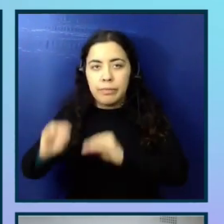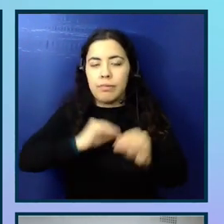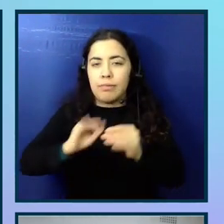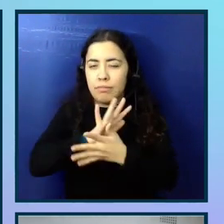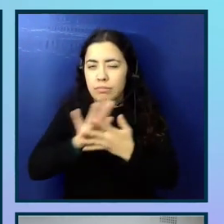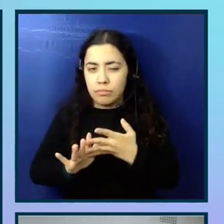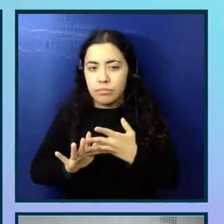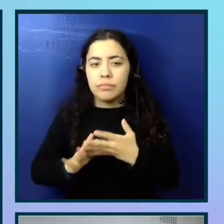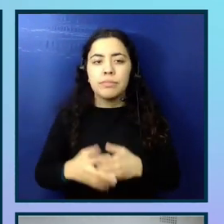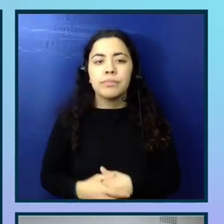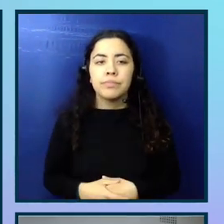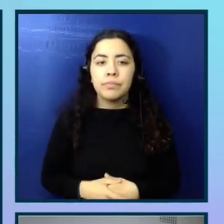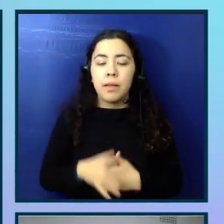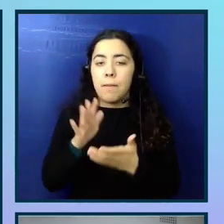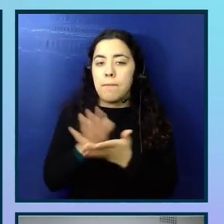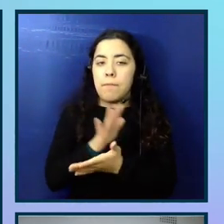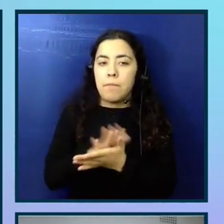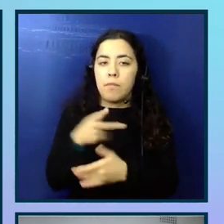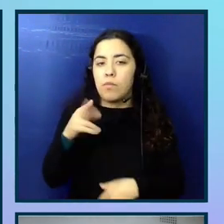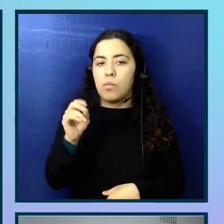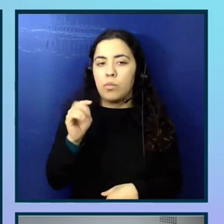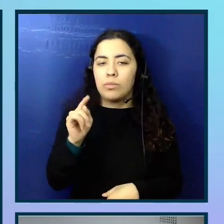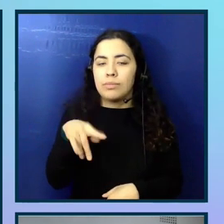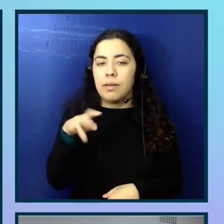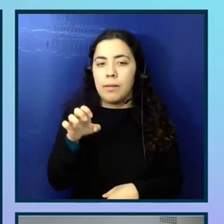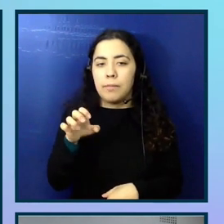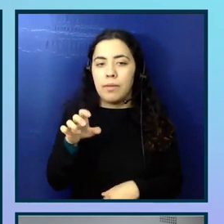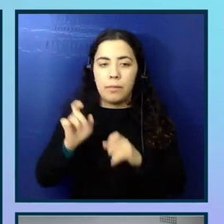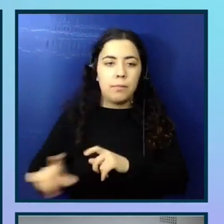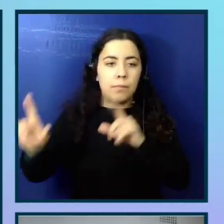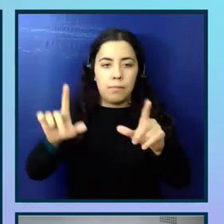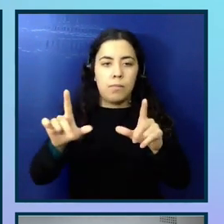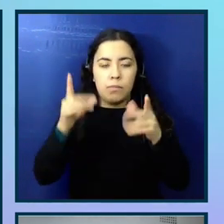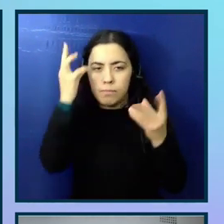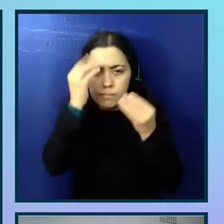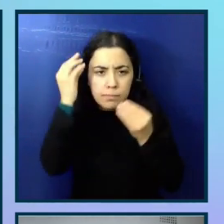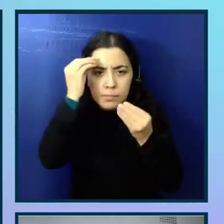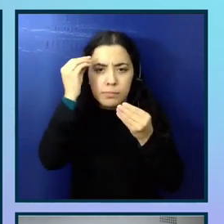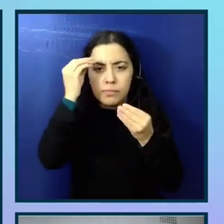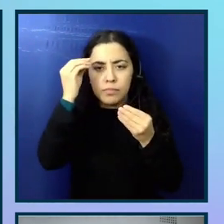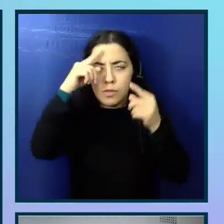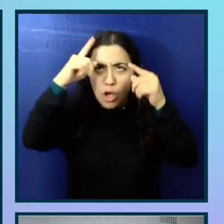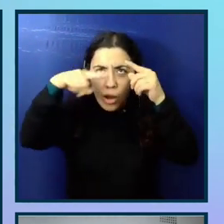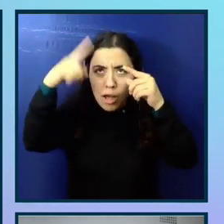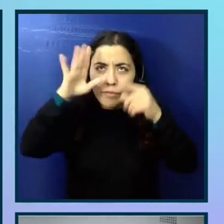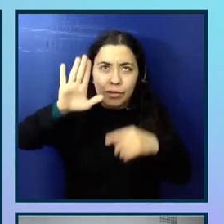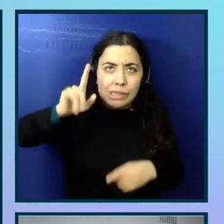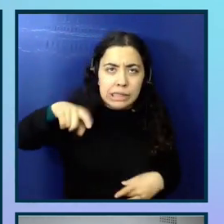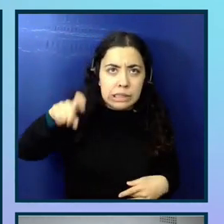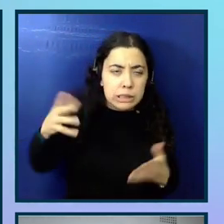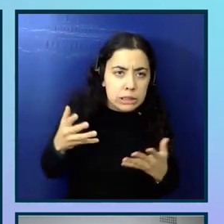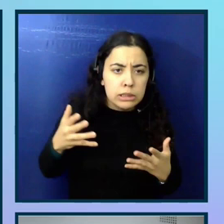With paper prototypes and mockups, you can start to think about like cognitive needs and